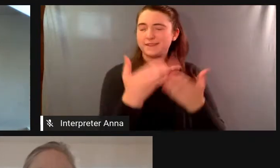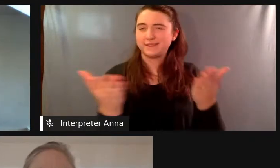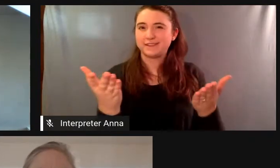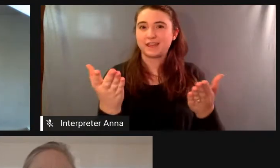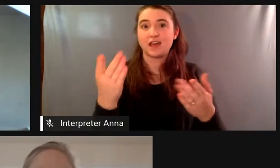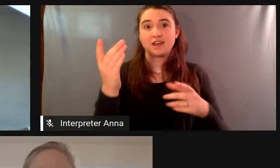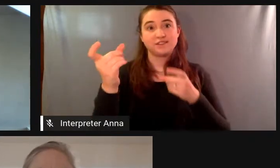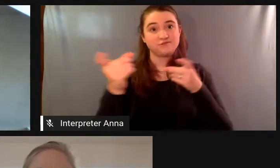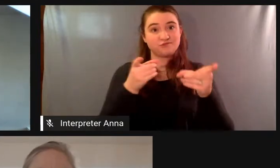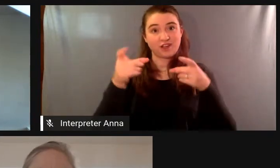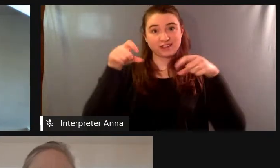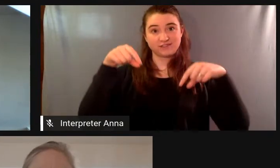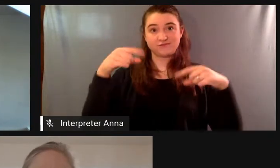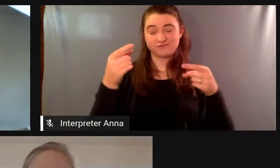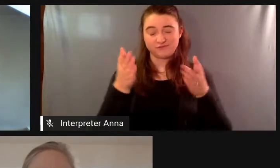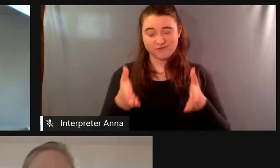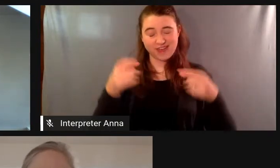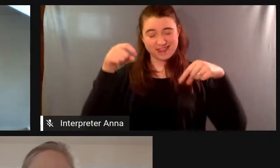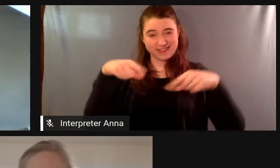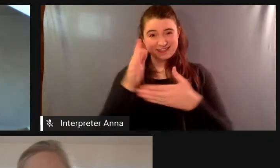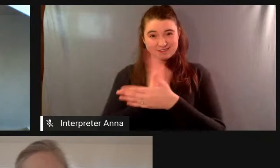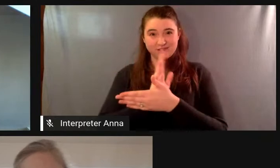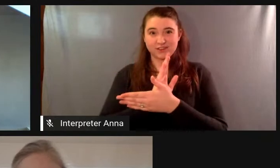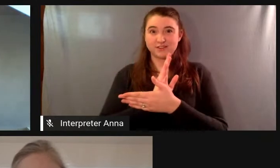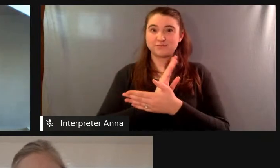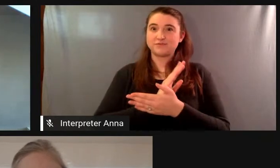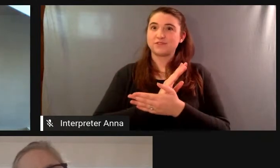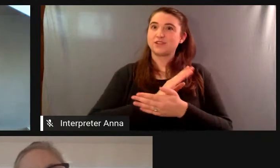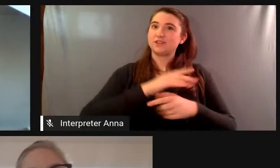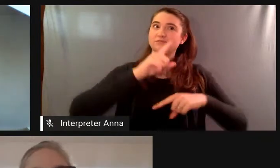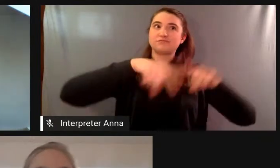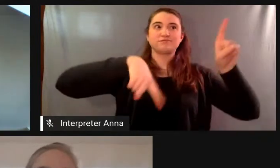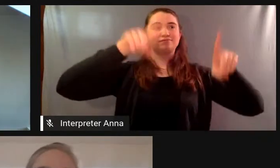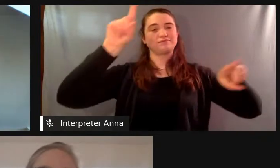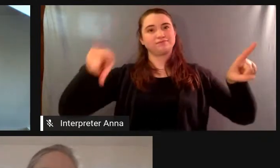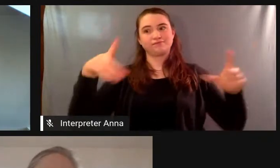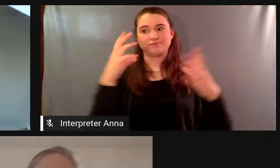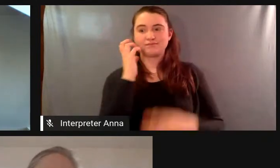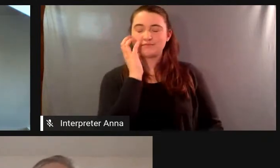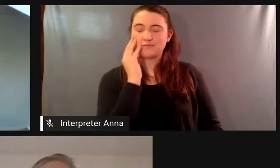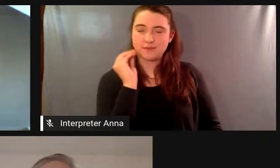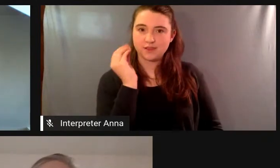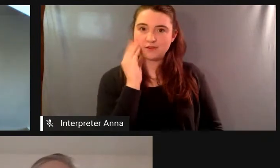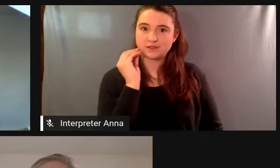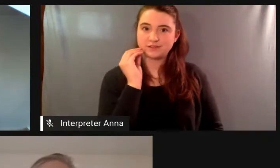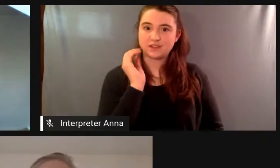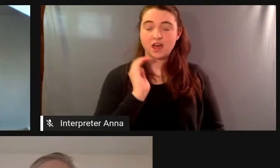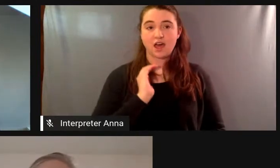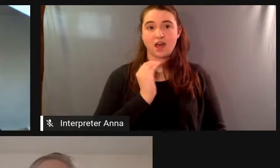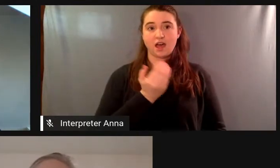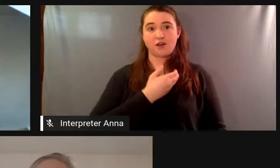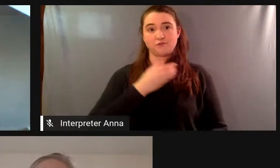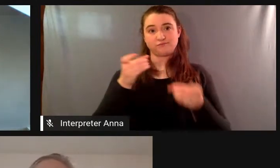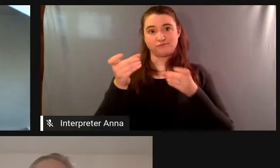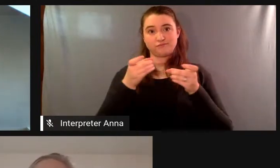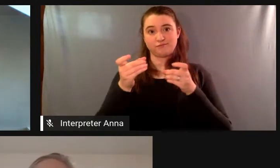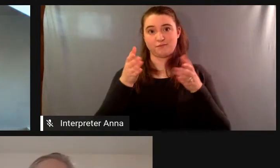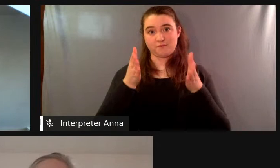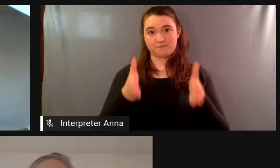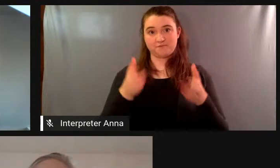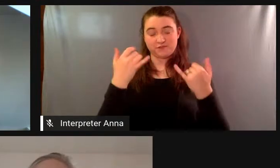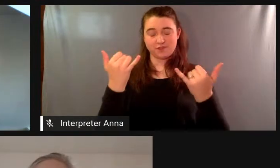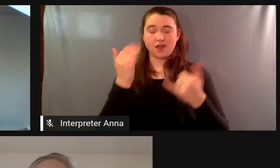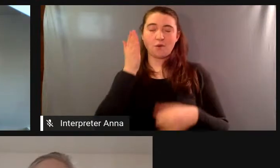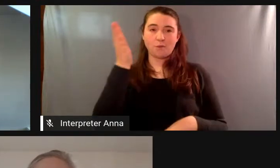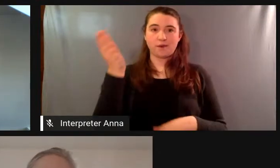as you can get working today uh our special moderator for the night will formally introduce him but i encourage you all to please dig into his extensive body of